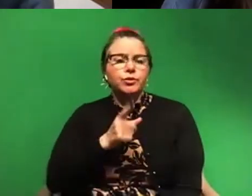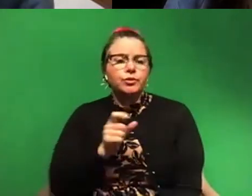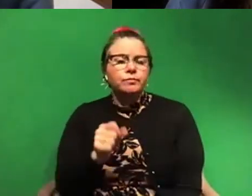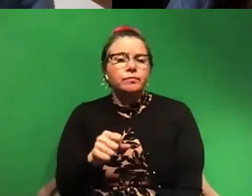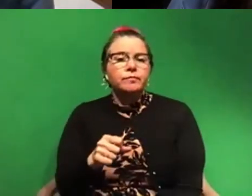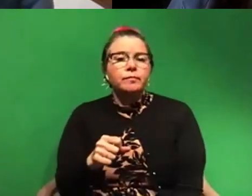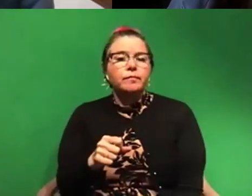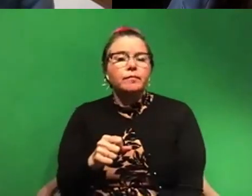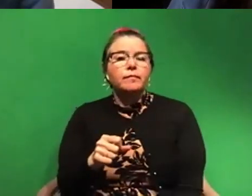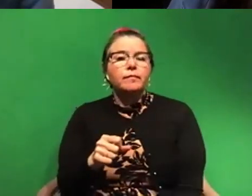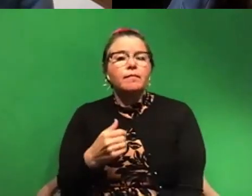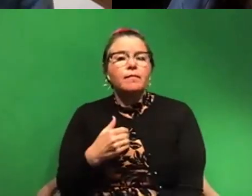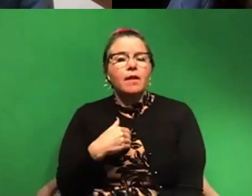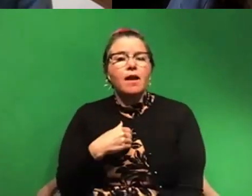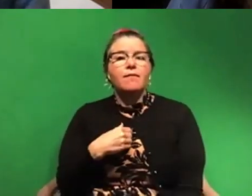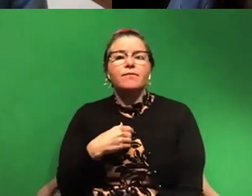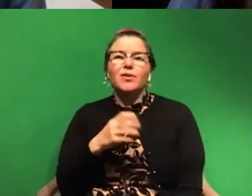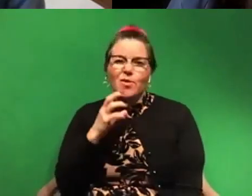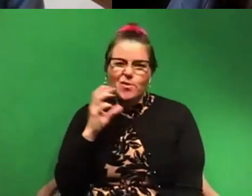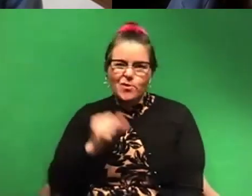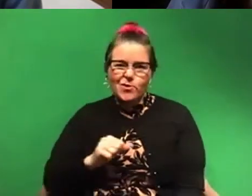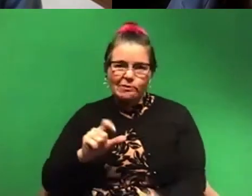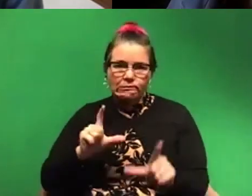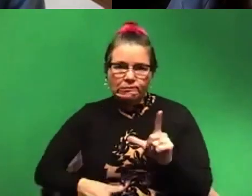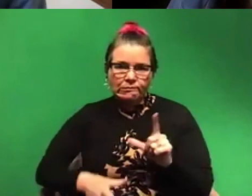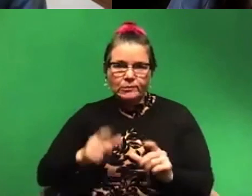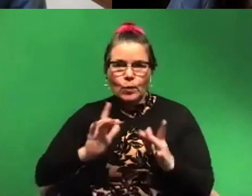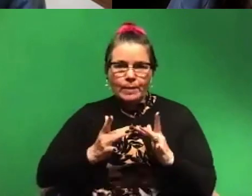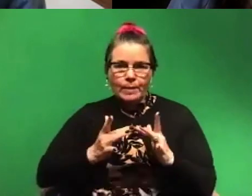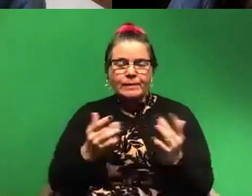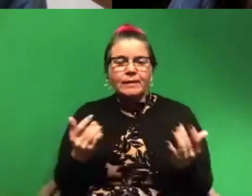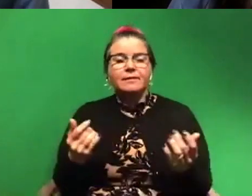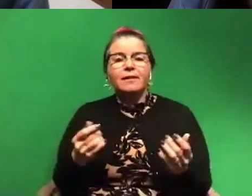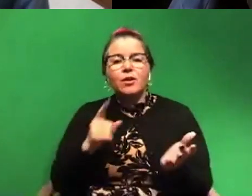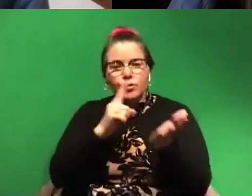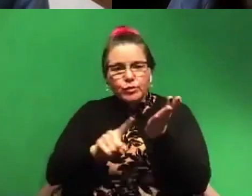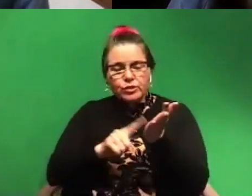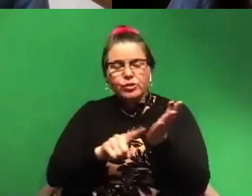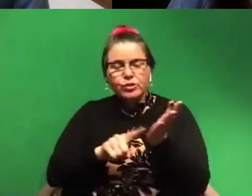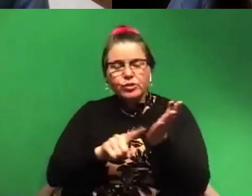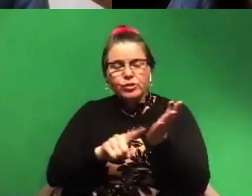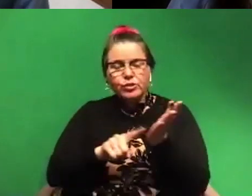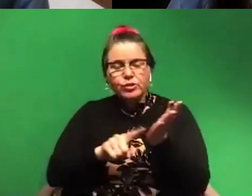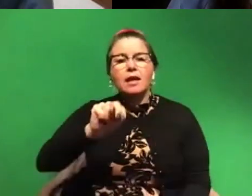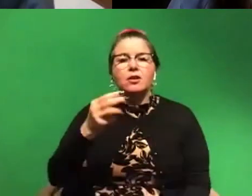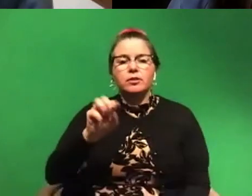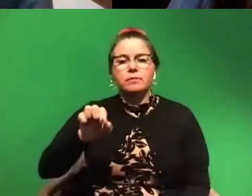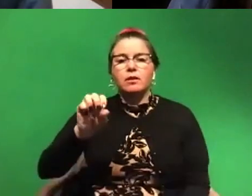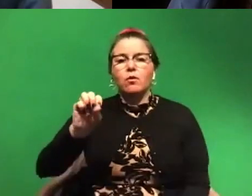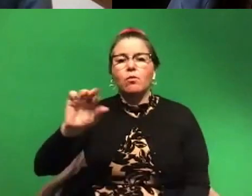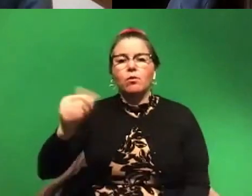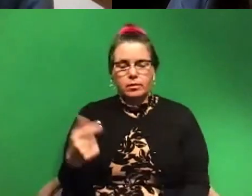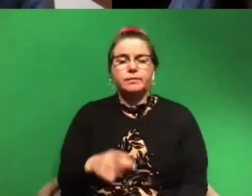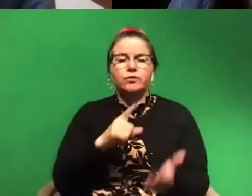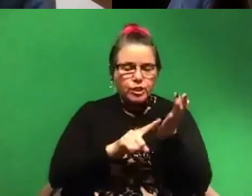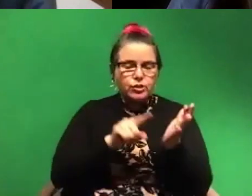have a very updated website that needs work on at research.nhm.org. So that's research.nhm for